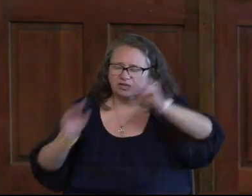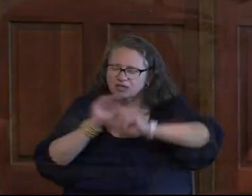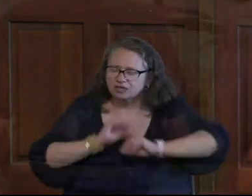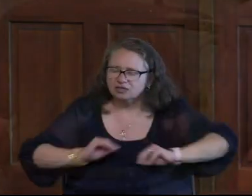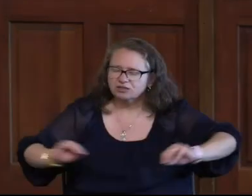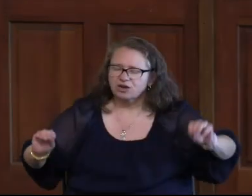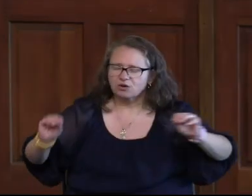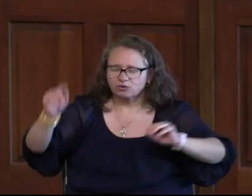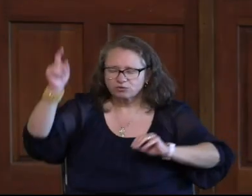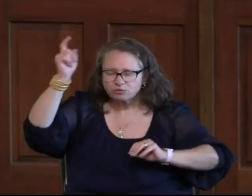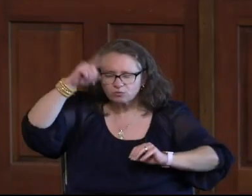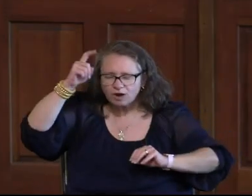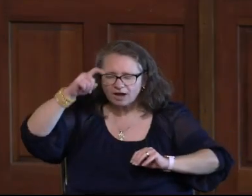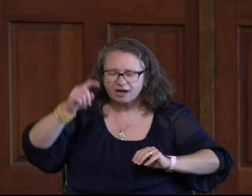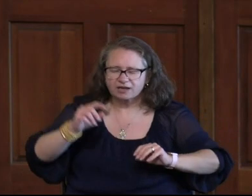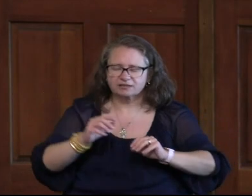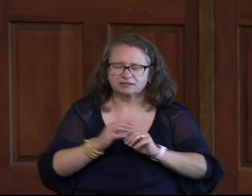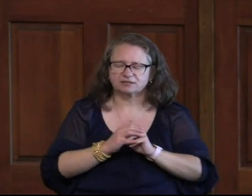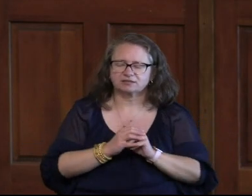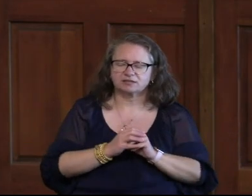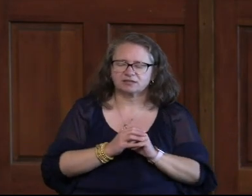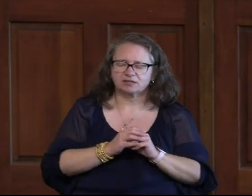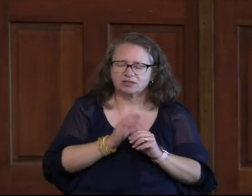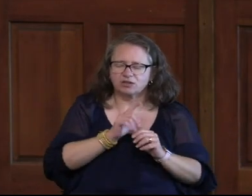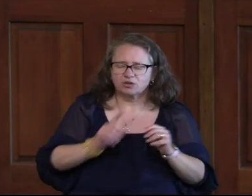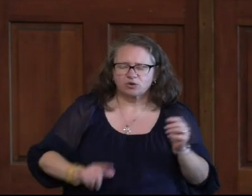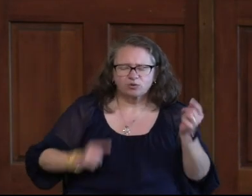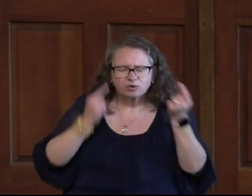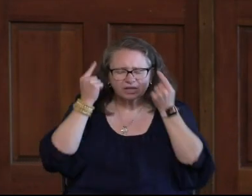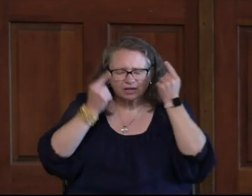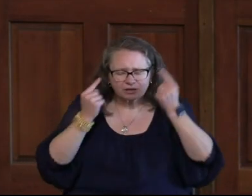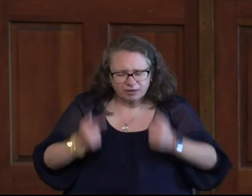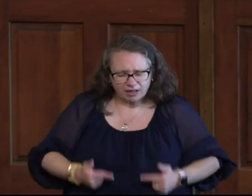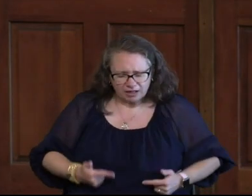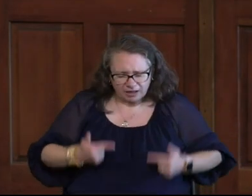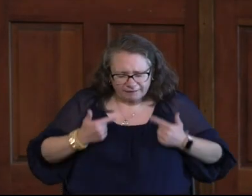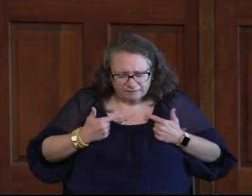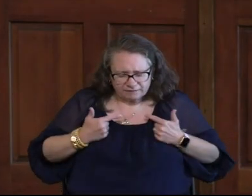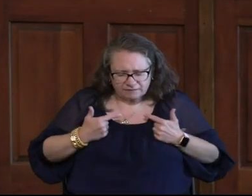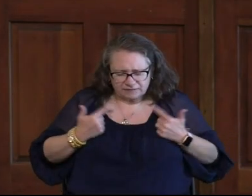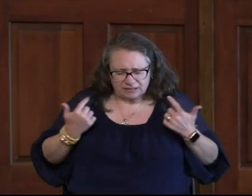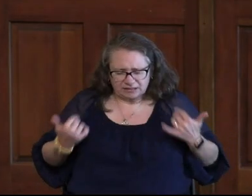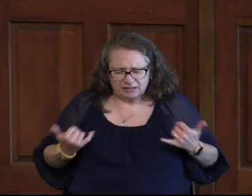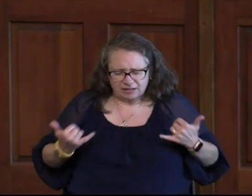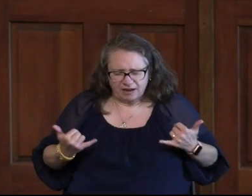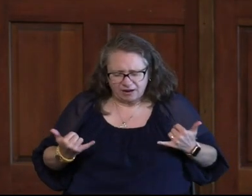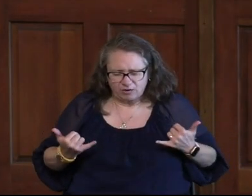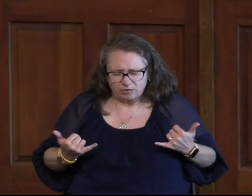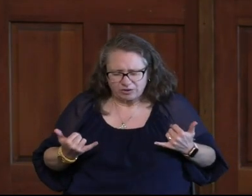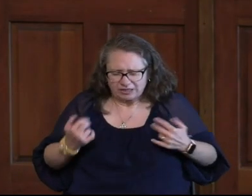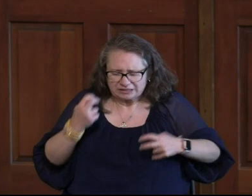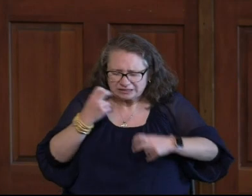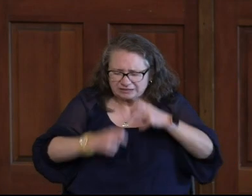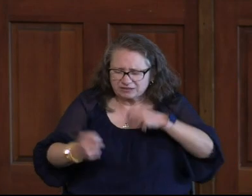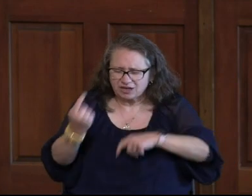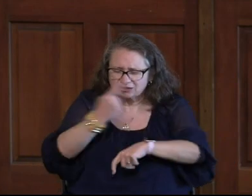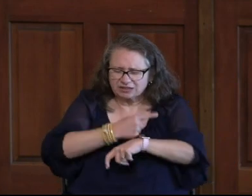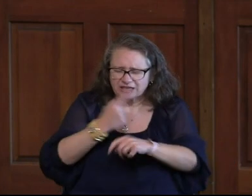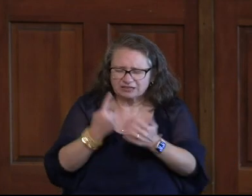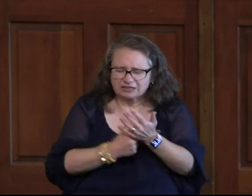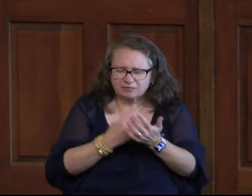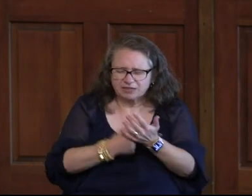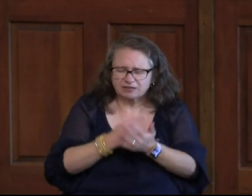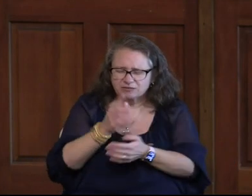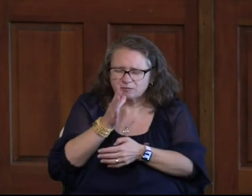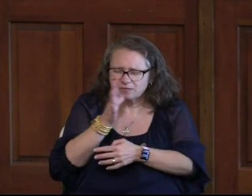no one so wise. Lord, as we think about our lives, and this is a difficult day sometimes